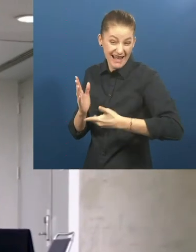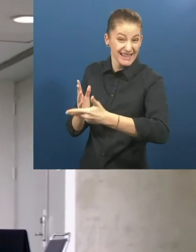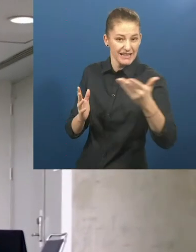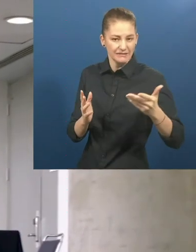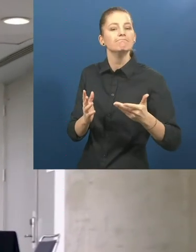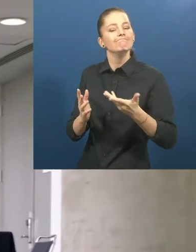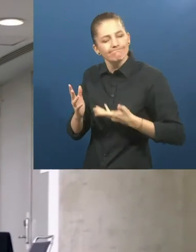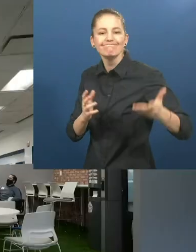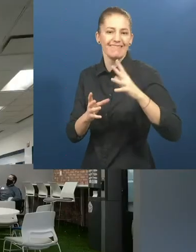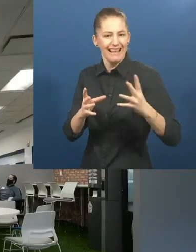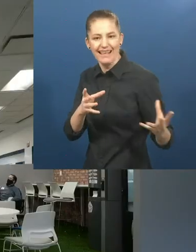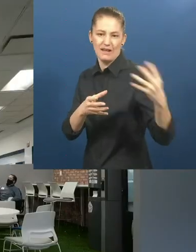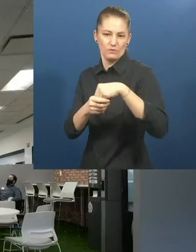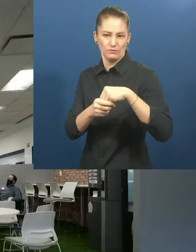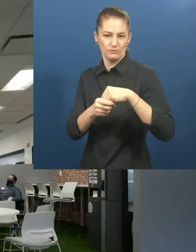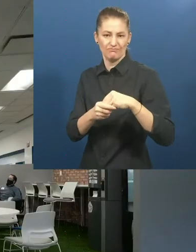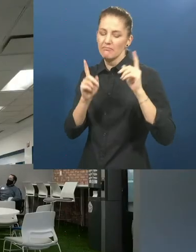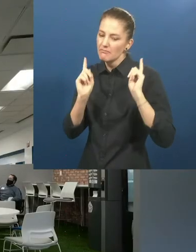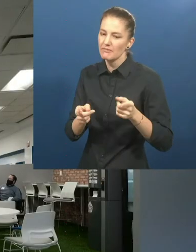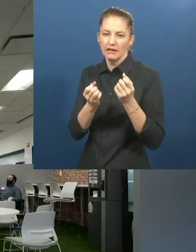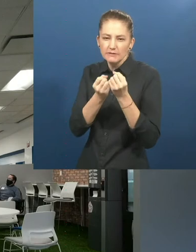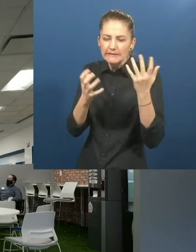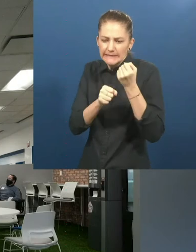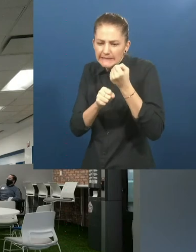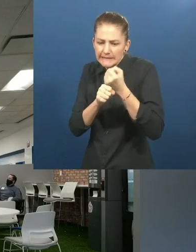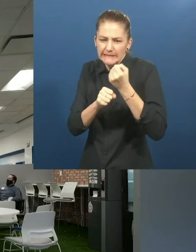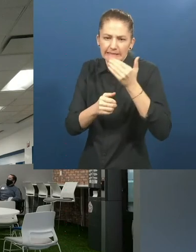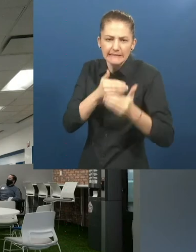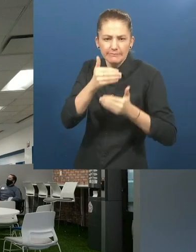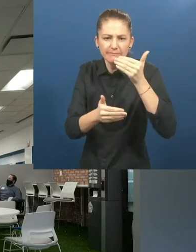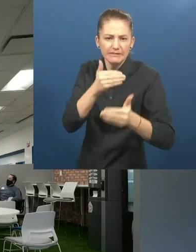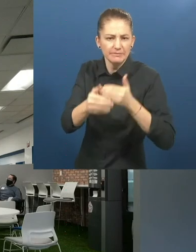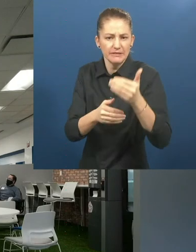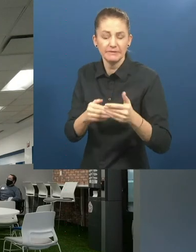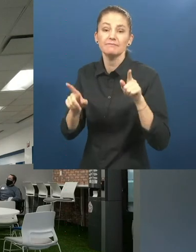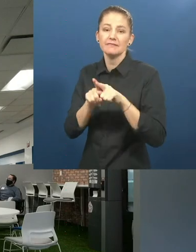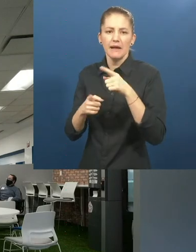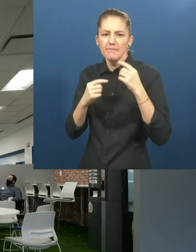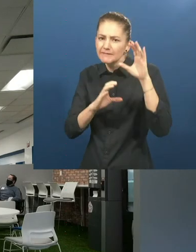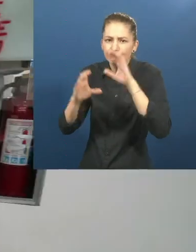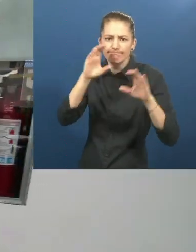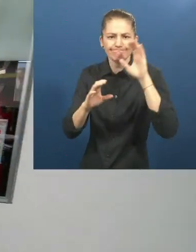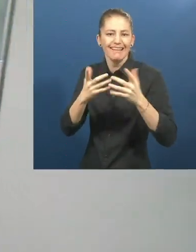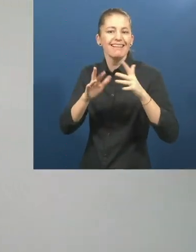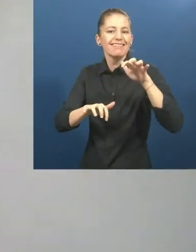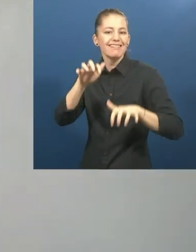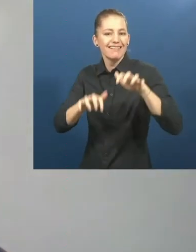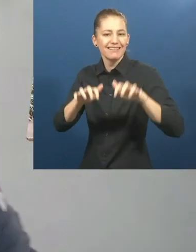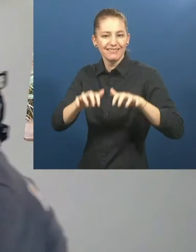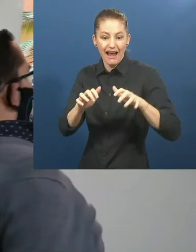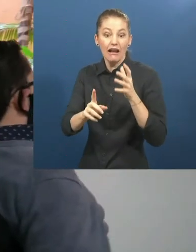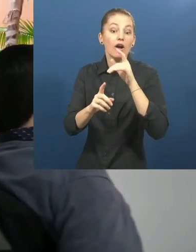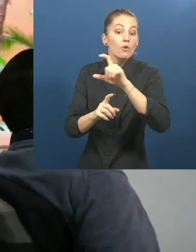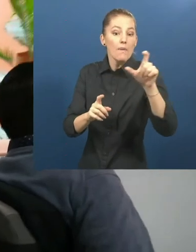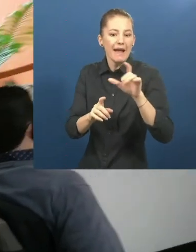Utilizar herramientas digitales para así poder llegar a todas las empresas del país y a todas las personas con discapacidad del país. De esta